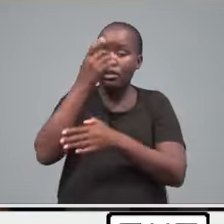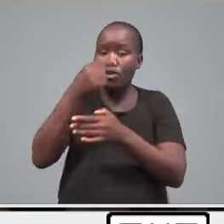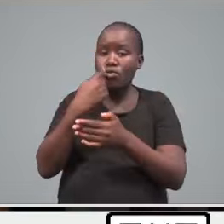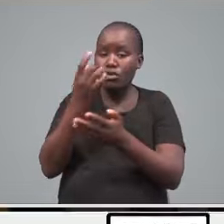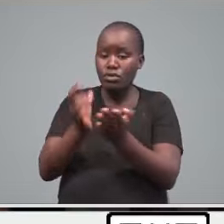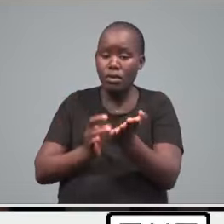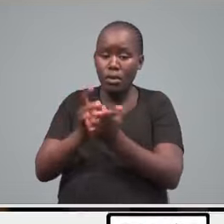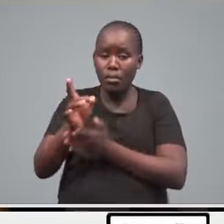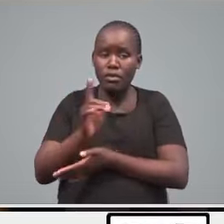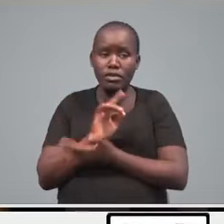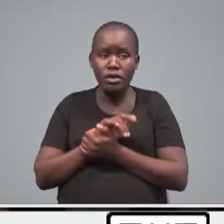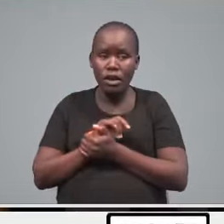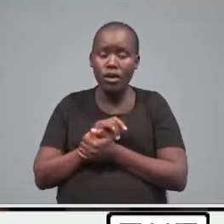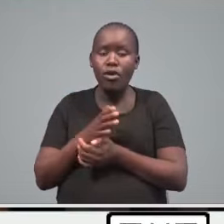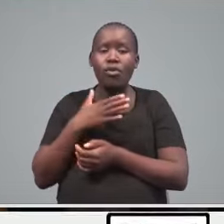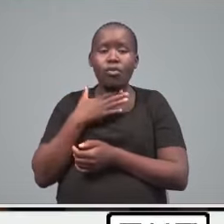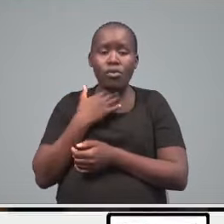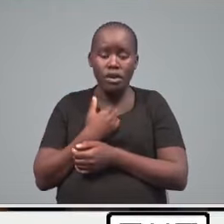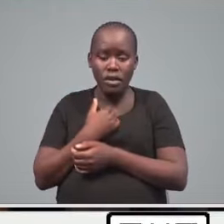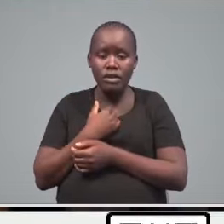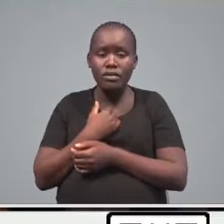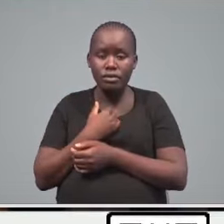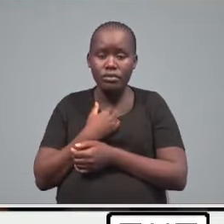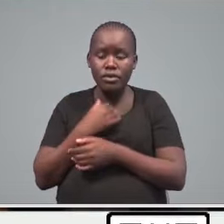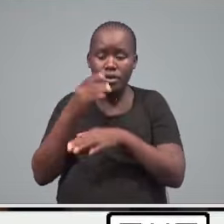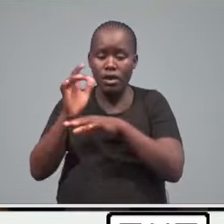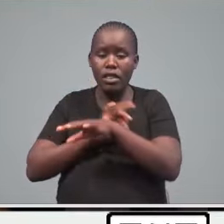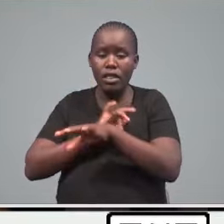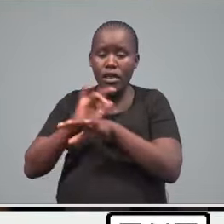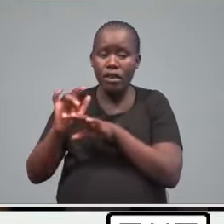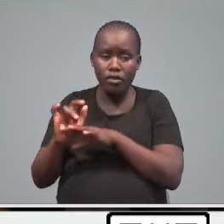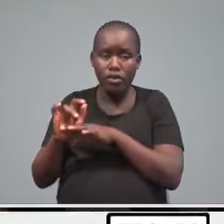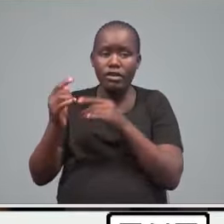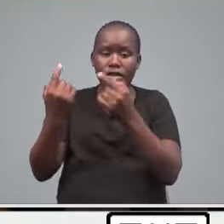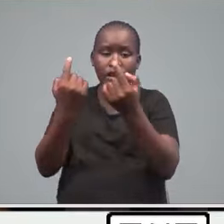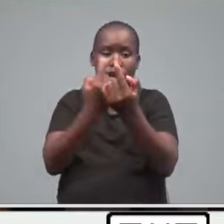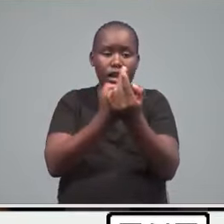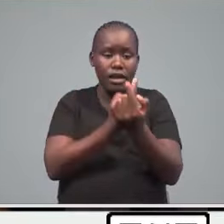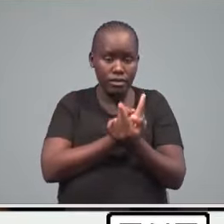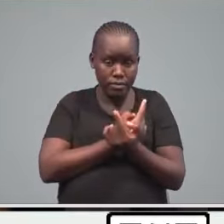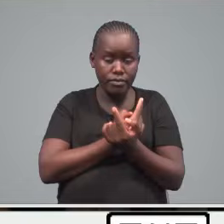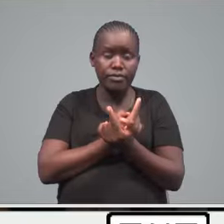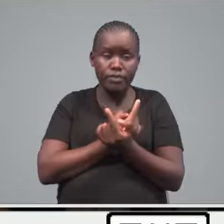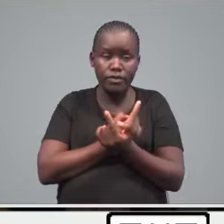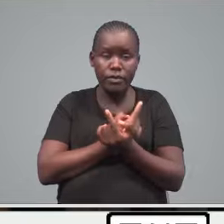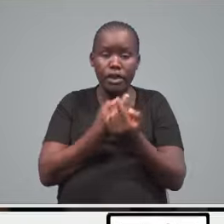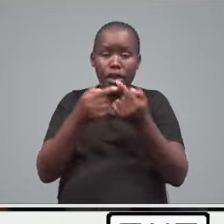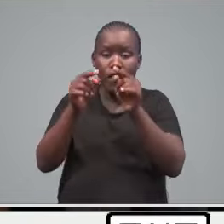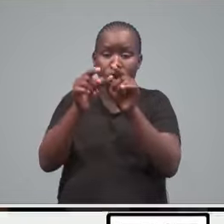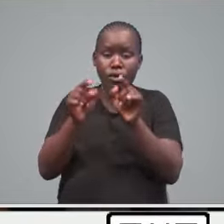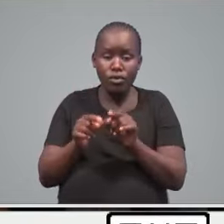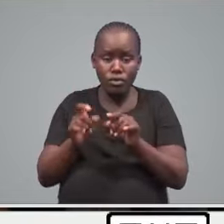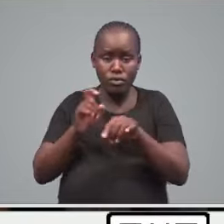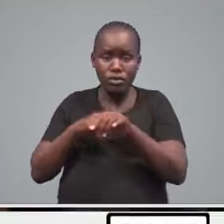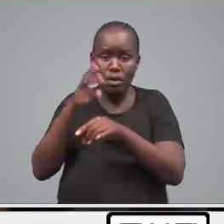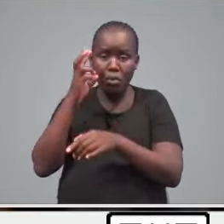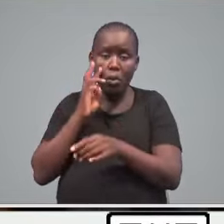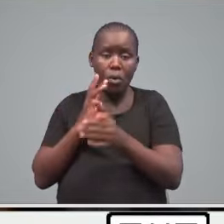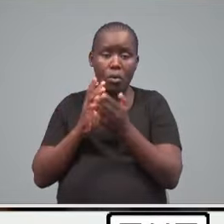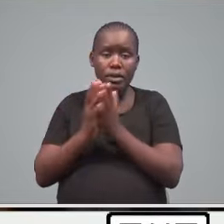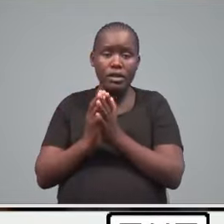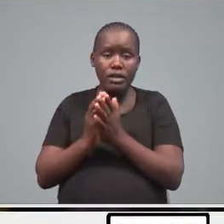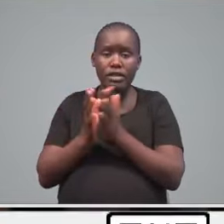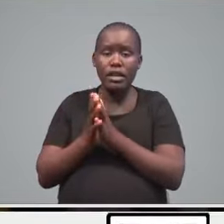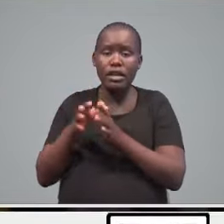Keshagwa's wars seem to be causing ripple effects across different strides. And of course, as we witnessed, Tafas in his